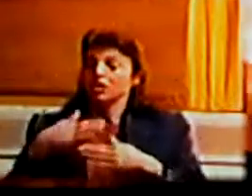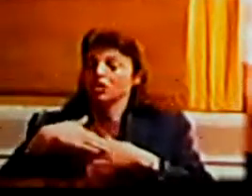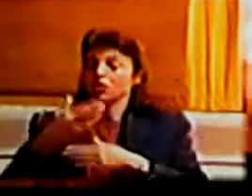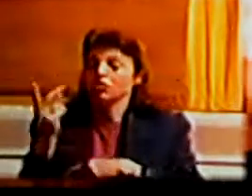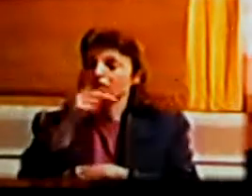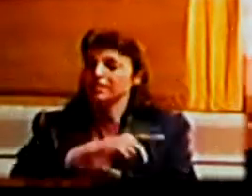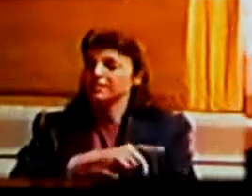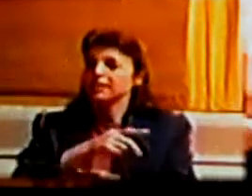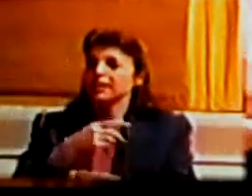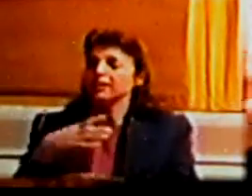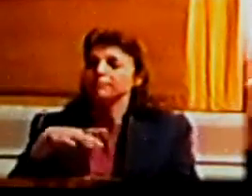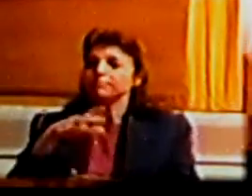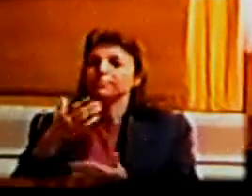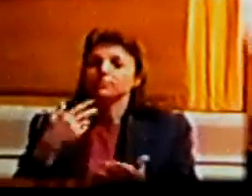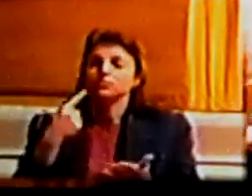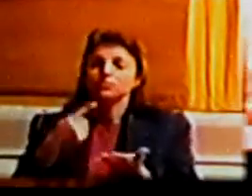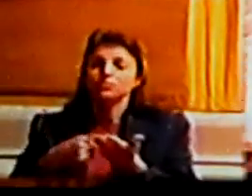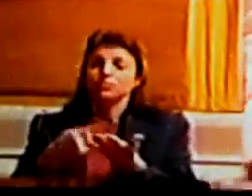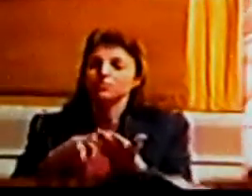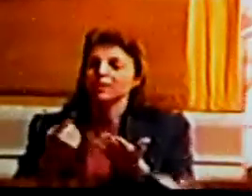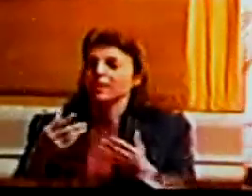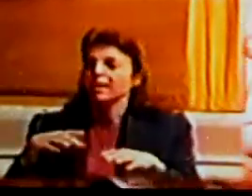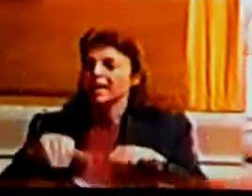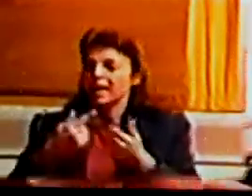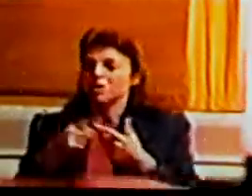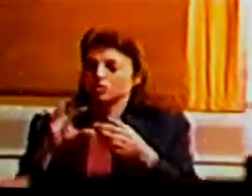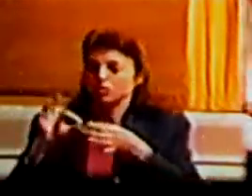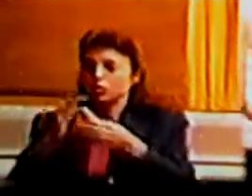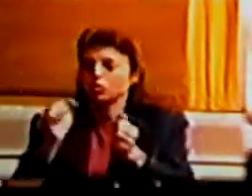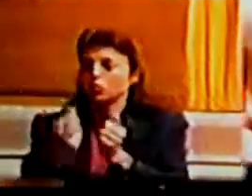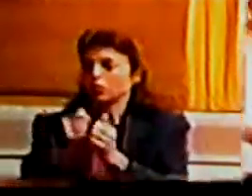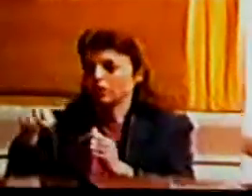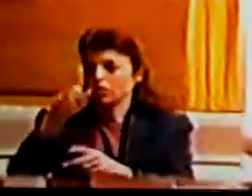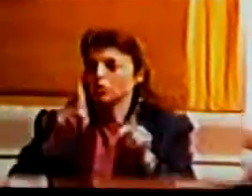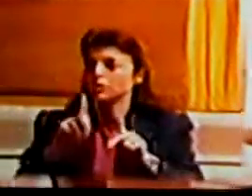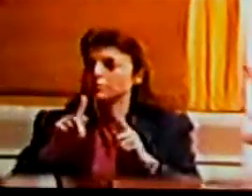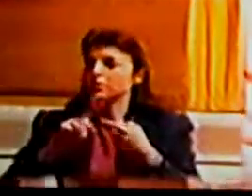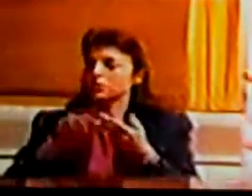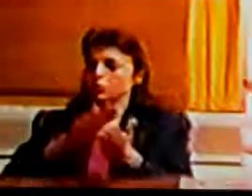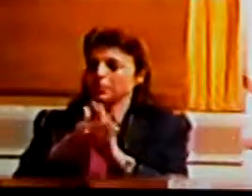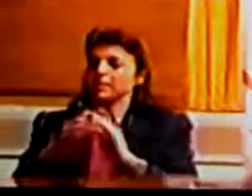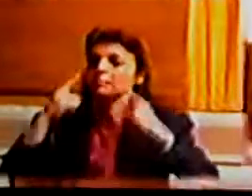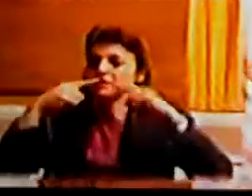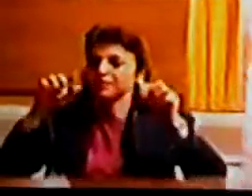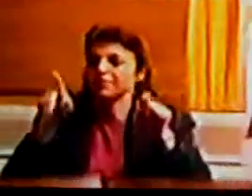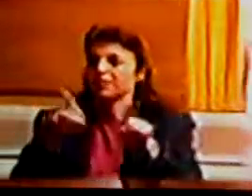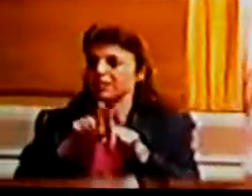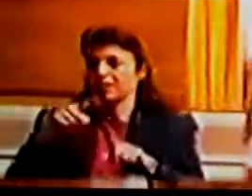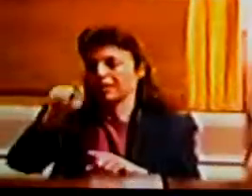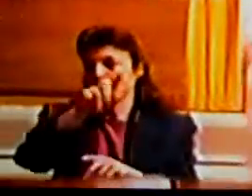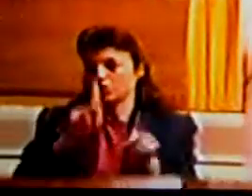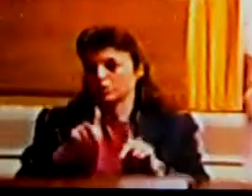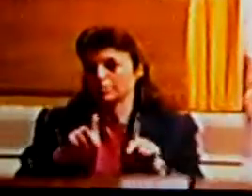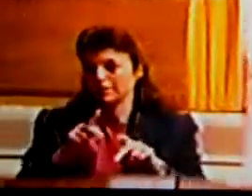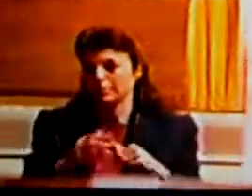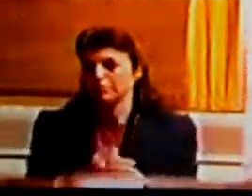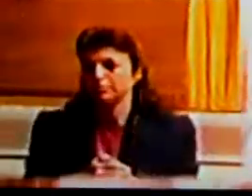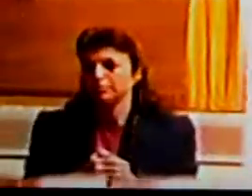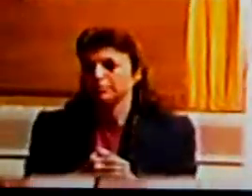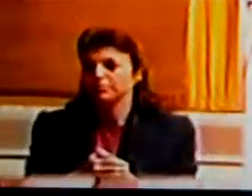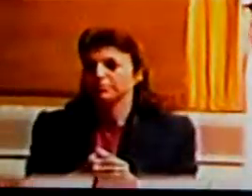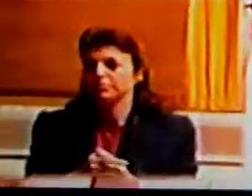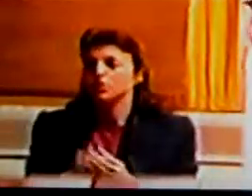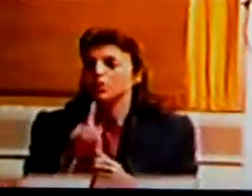they're doing that will help you be just as successful as they are it is critical that when you are going through any type of negative change